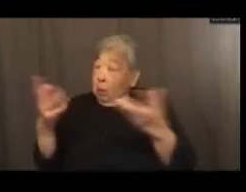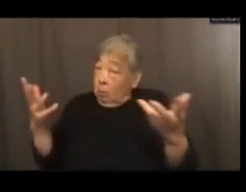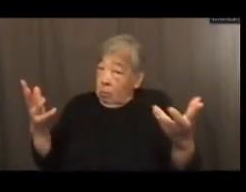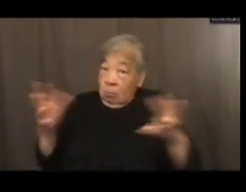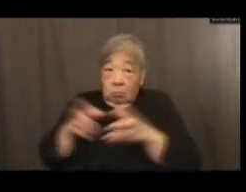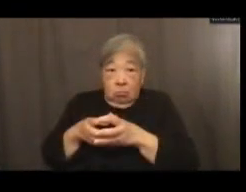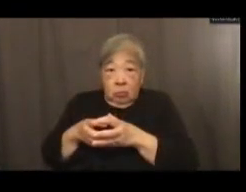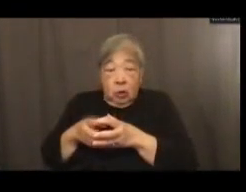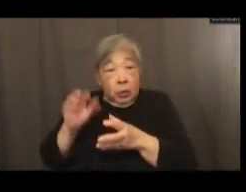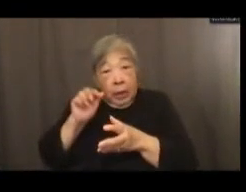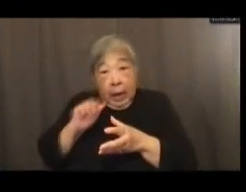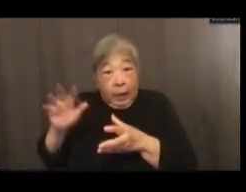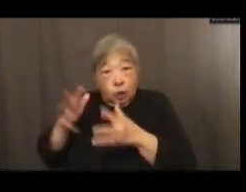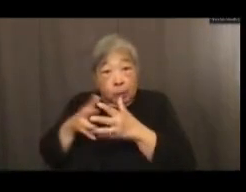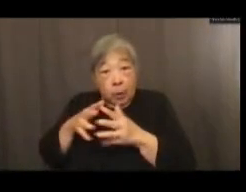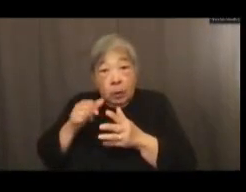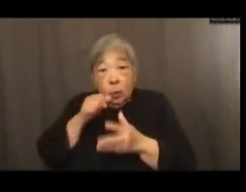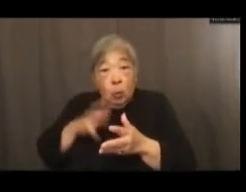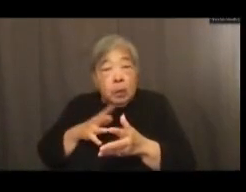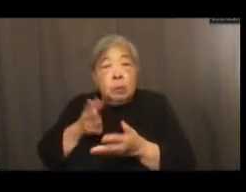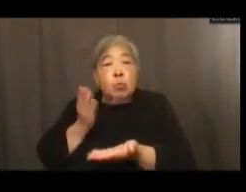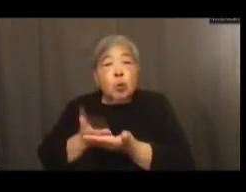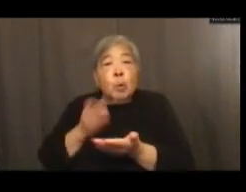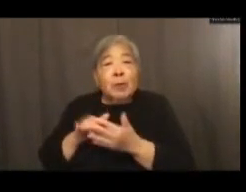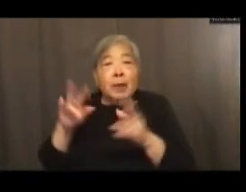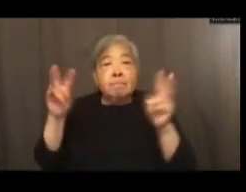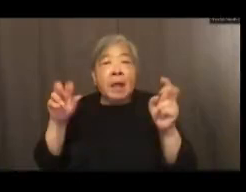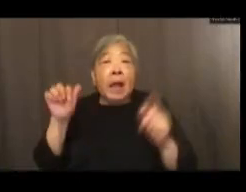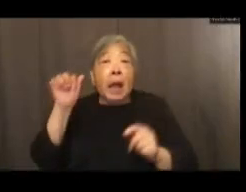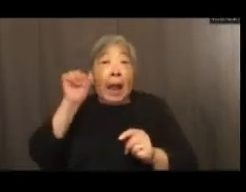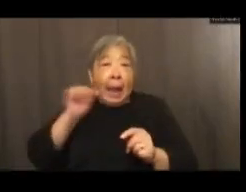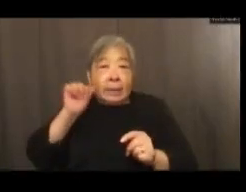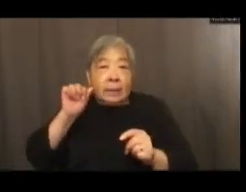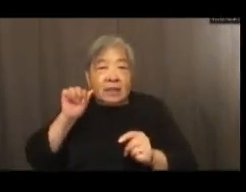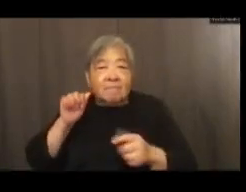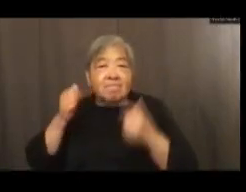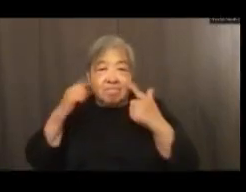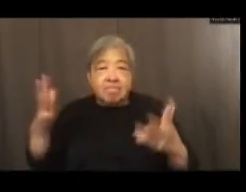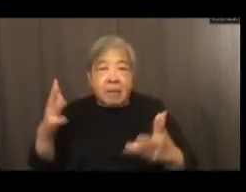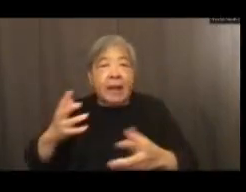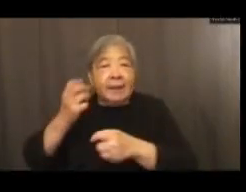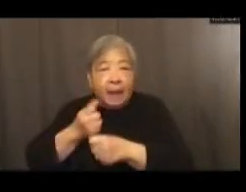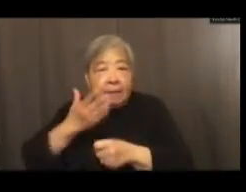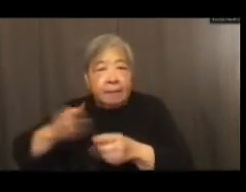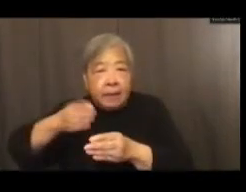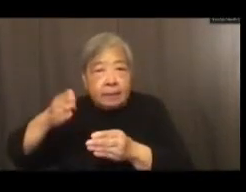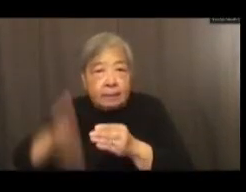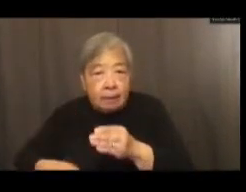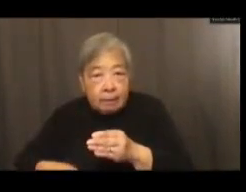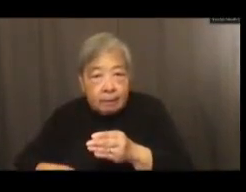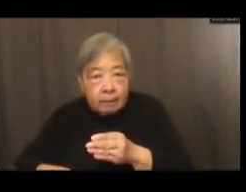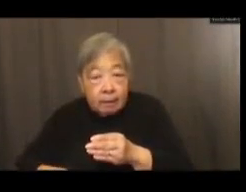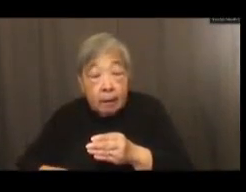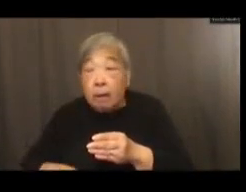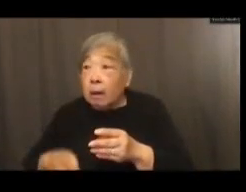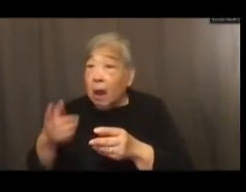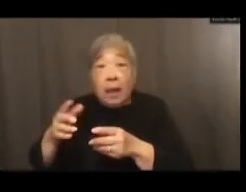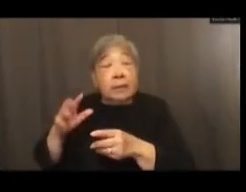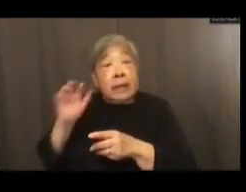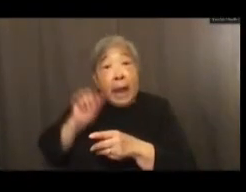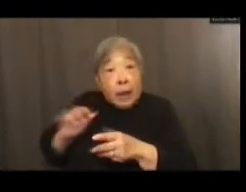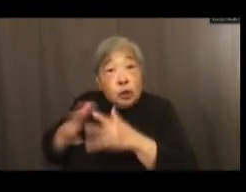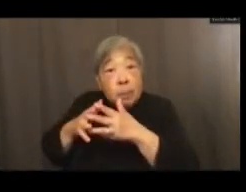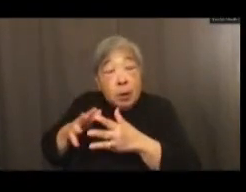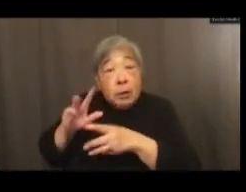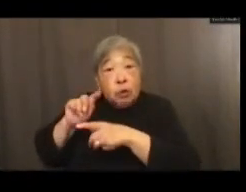hustle in them because they prove that aunties get stuff done. And this becomes an Asian American tradition. So when I think about